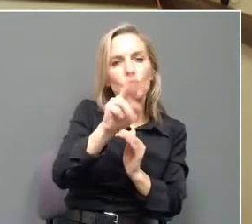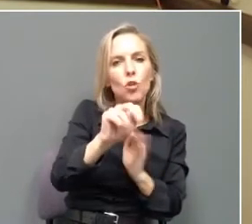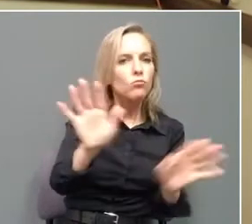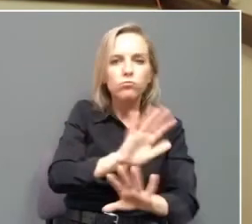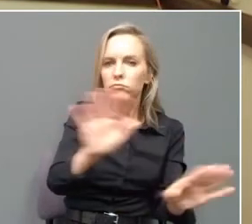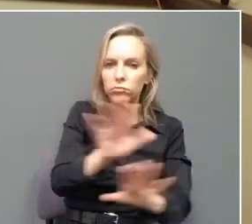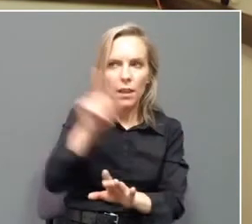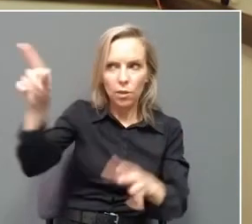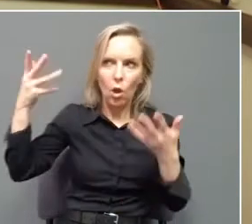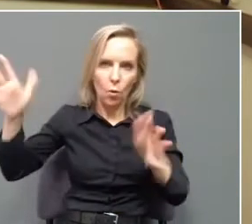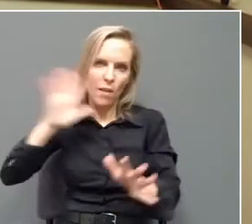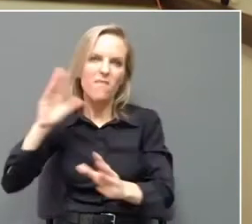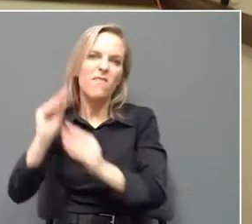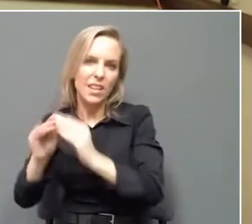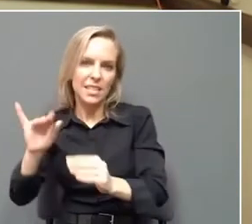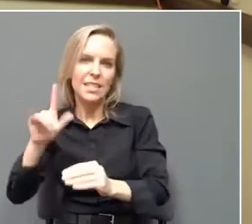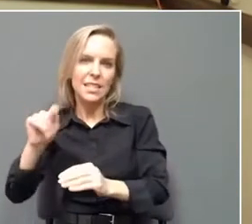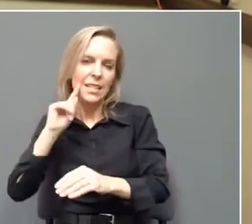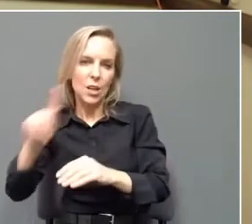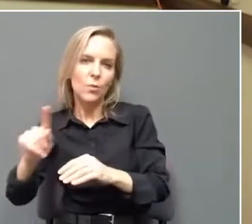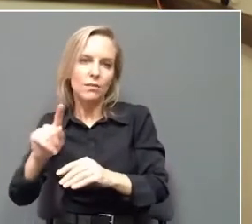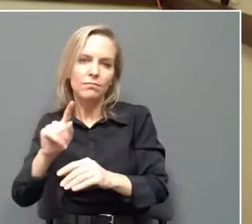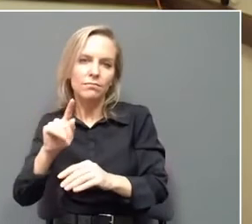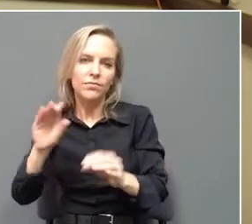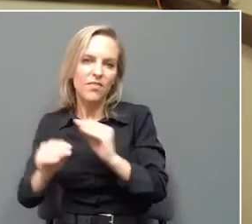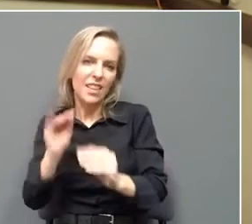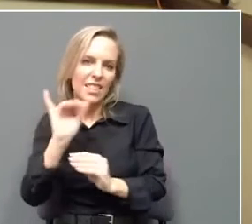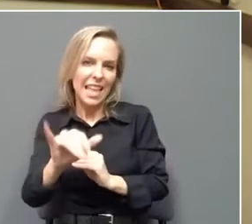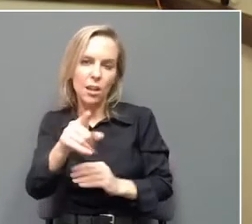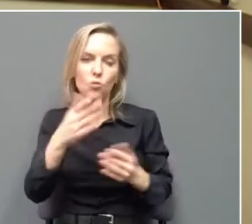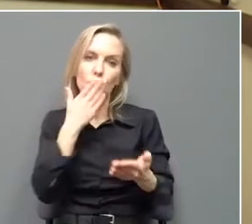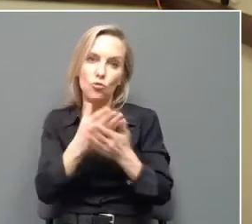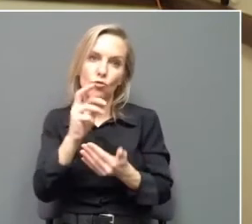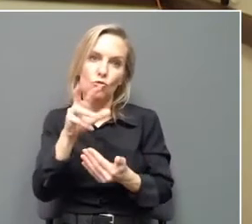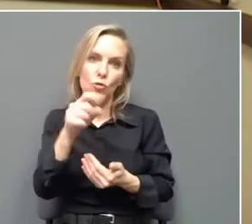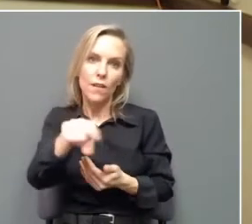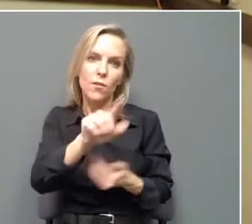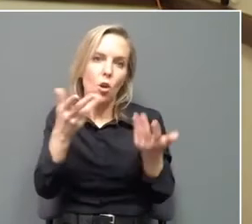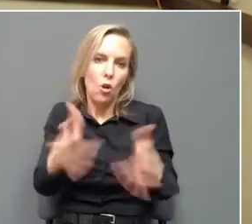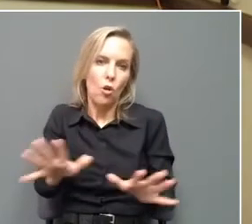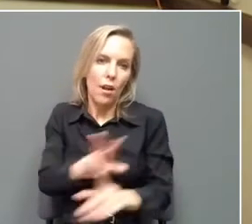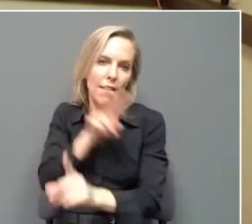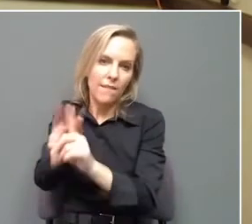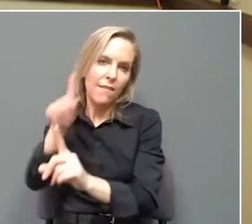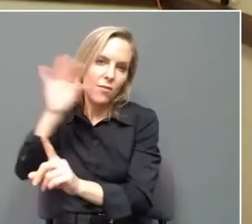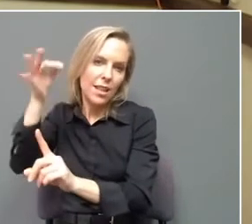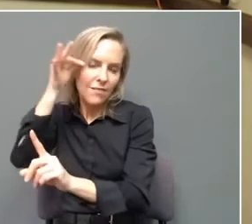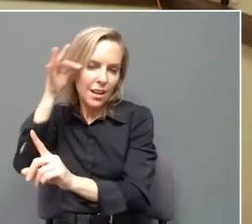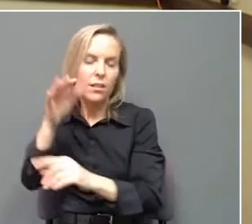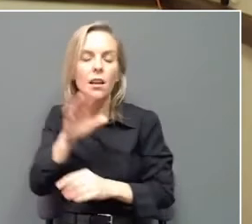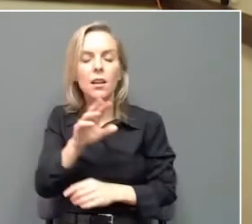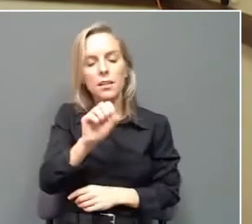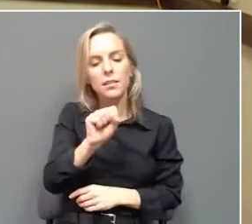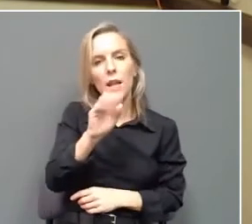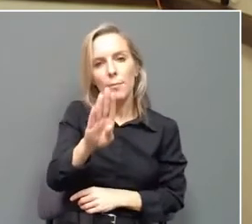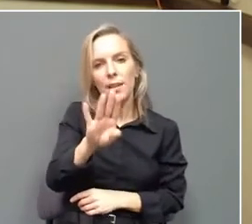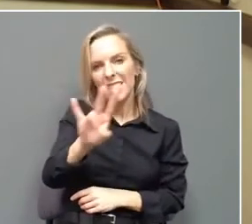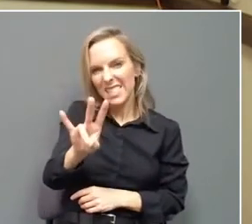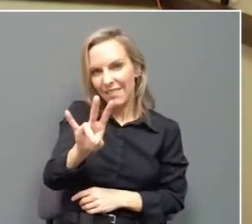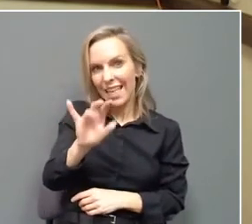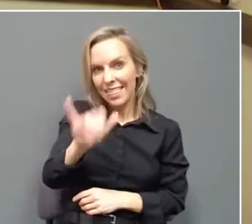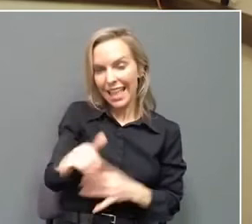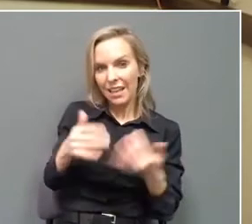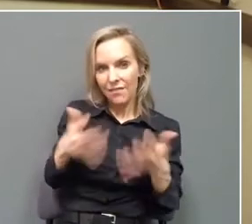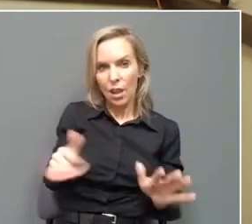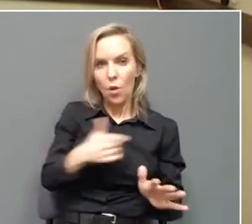filed your tax returns at the federal level. We're getting a lot of questions related to Senate Bill 7, which allows us now to waive